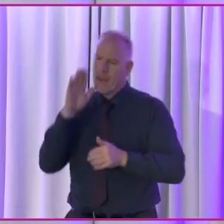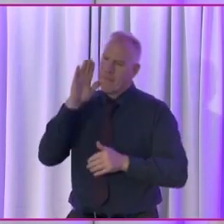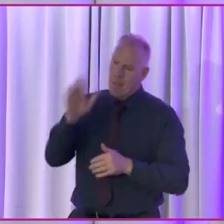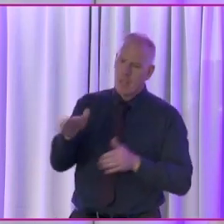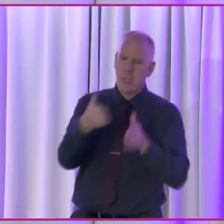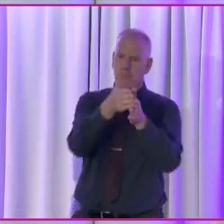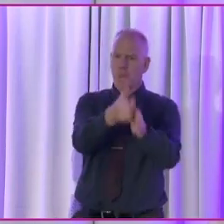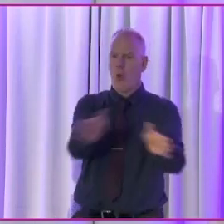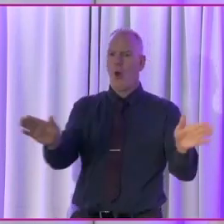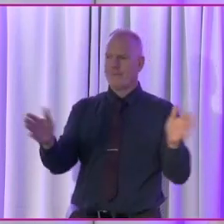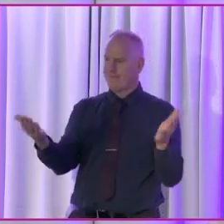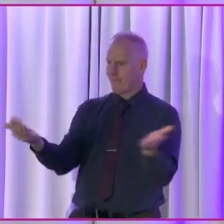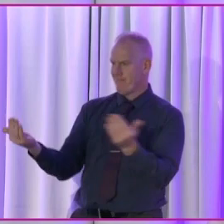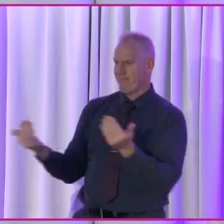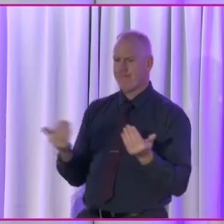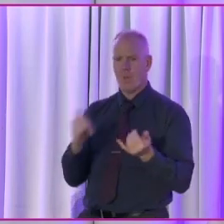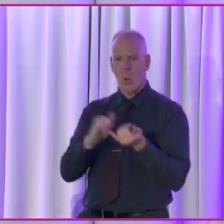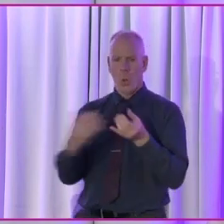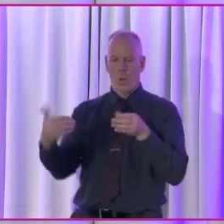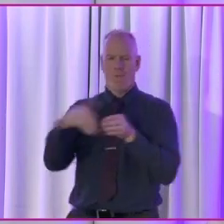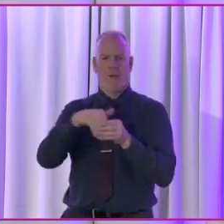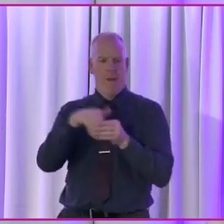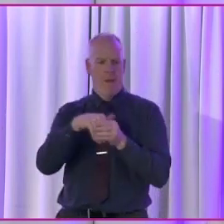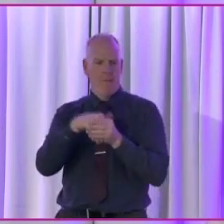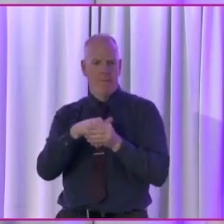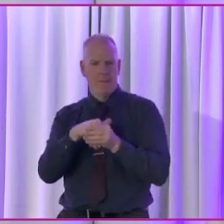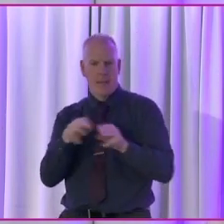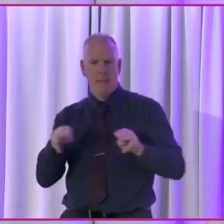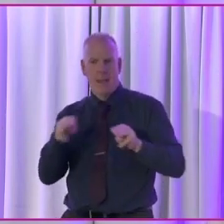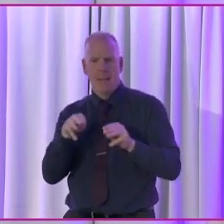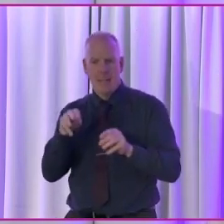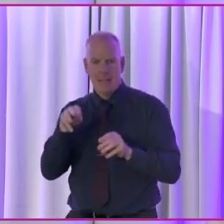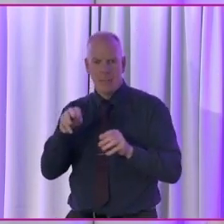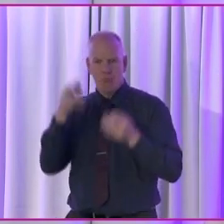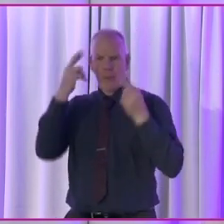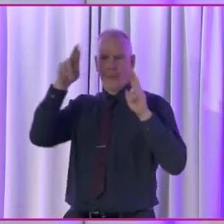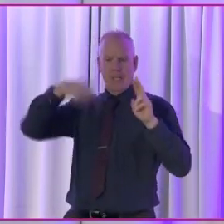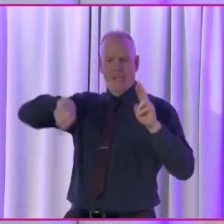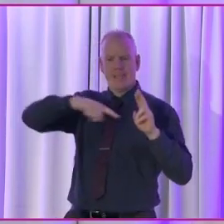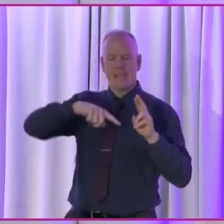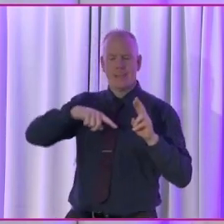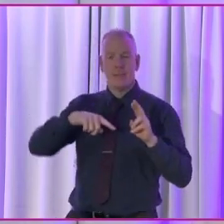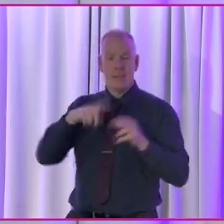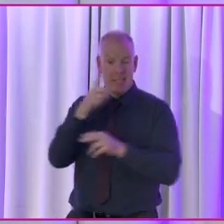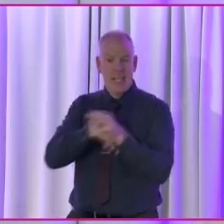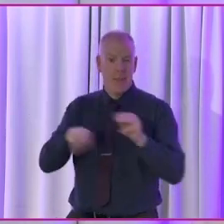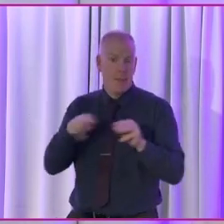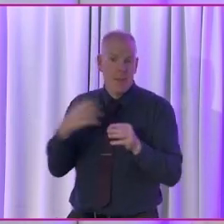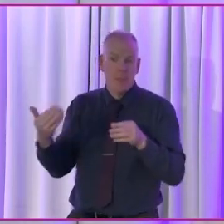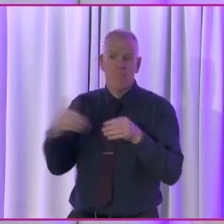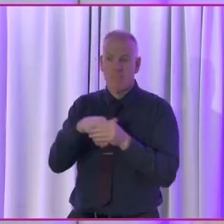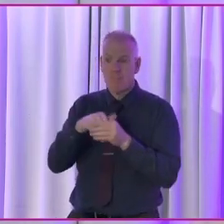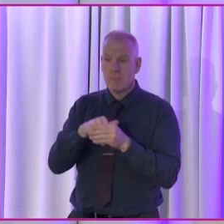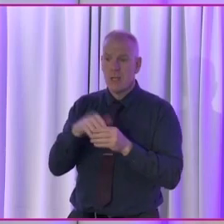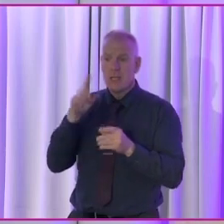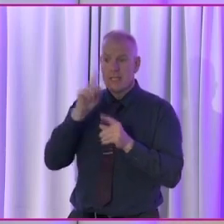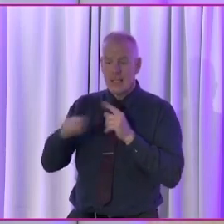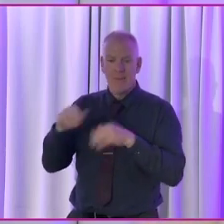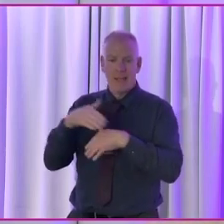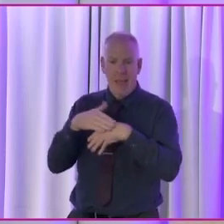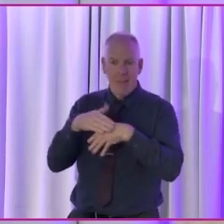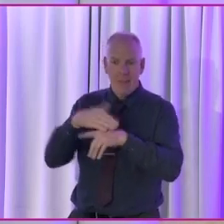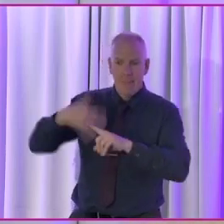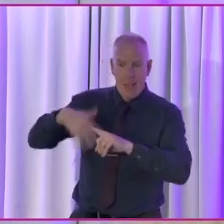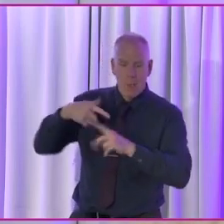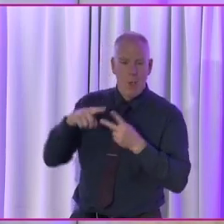broaden out who our people are, who are standing for us. So disabled people, people from different ethnic